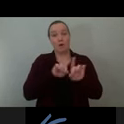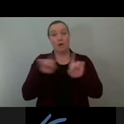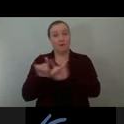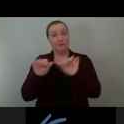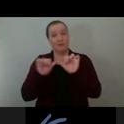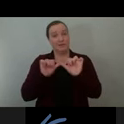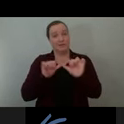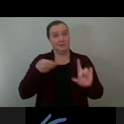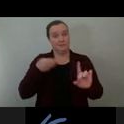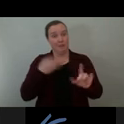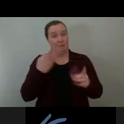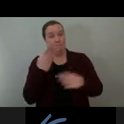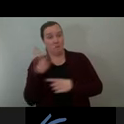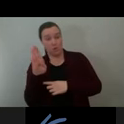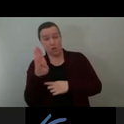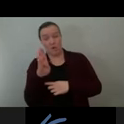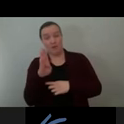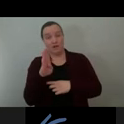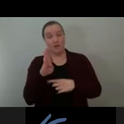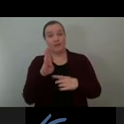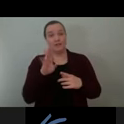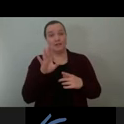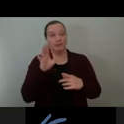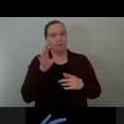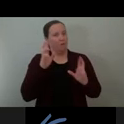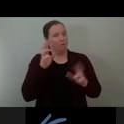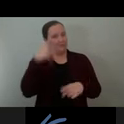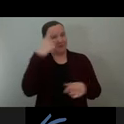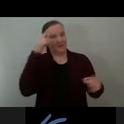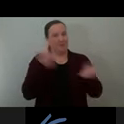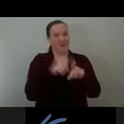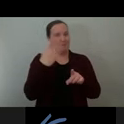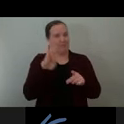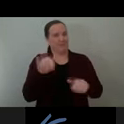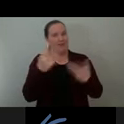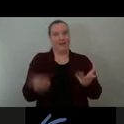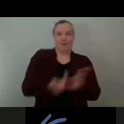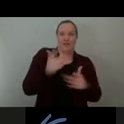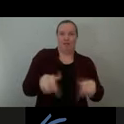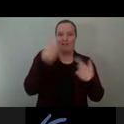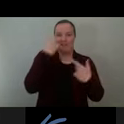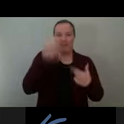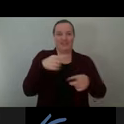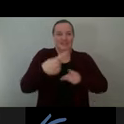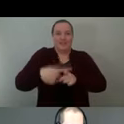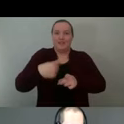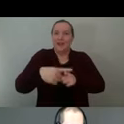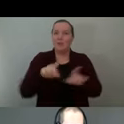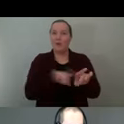that the electric blue is really effective in breathing new life into the intersection and really amping up its potential as a gateway.